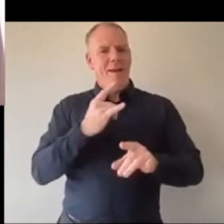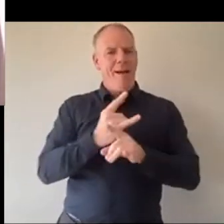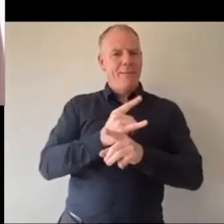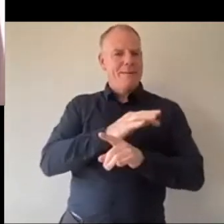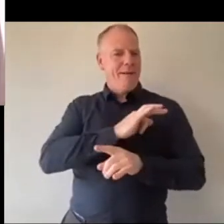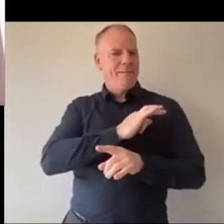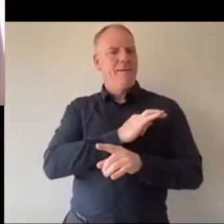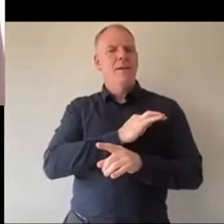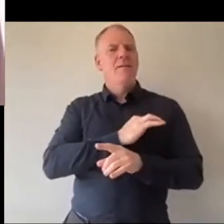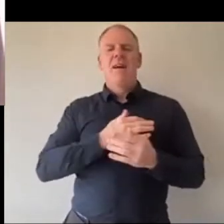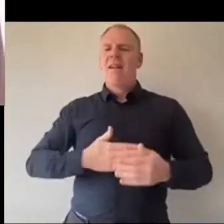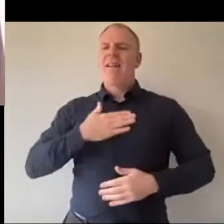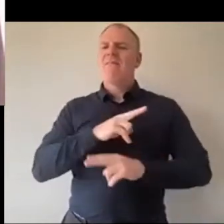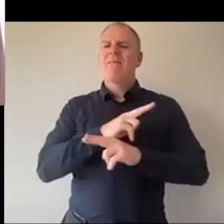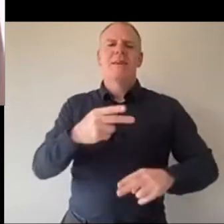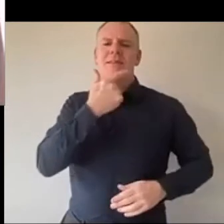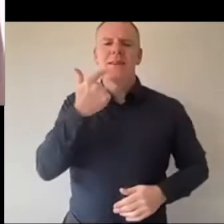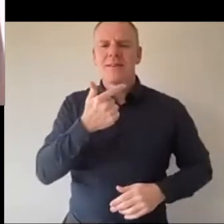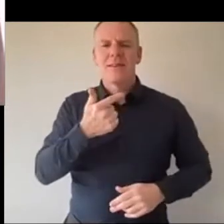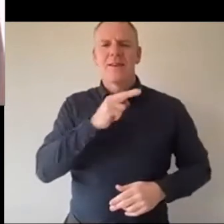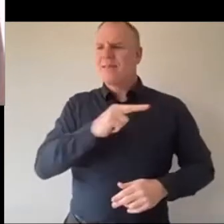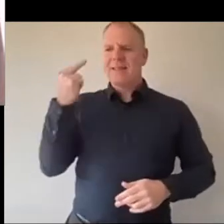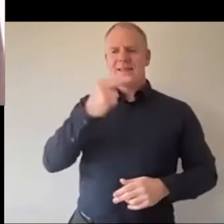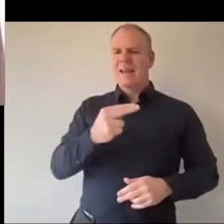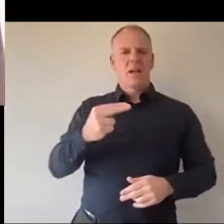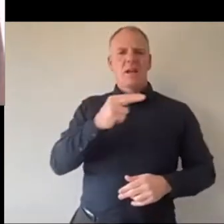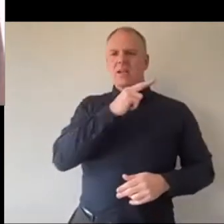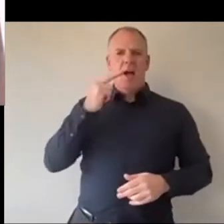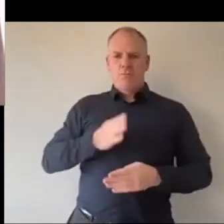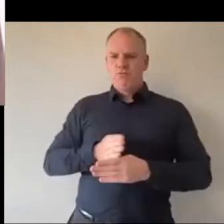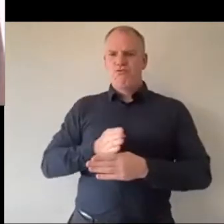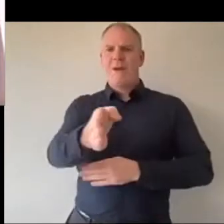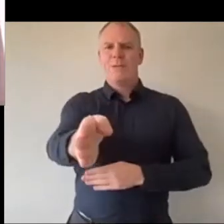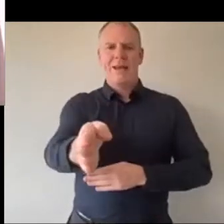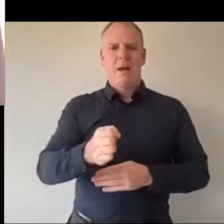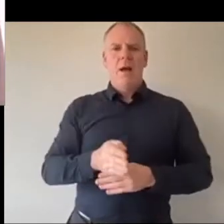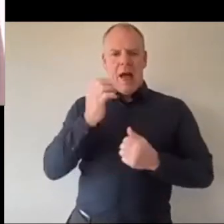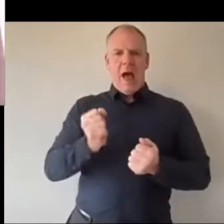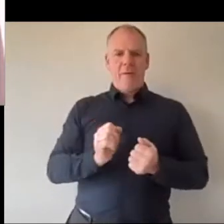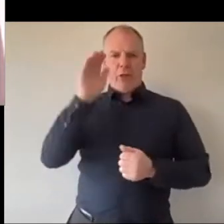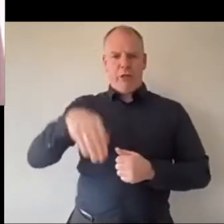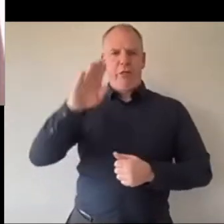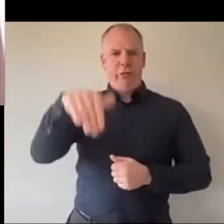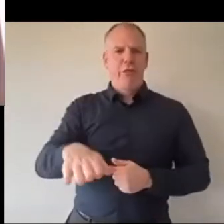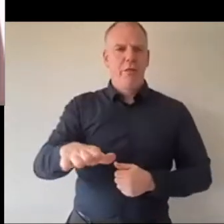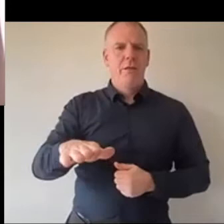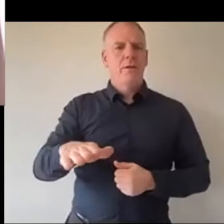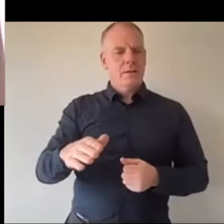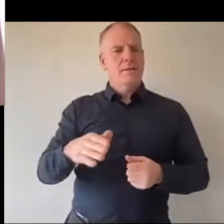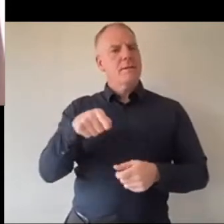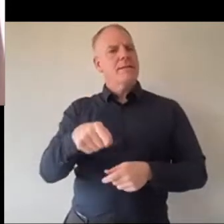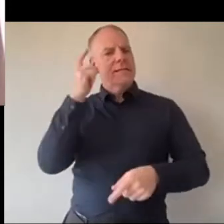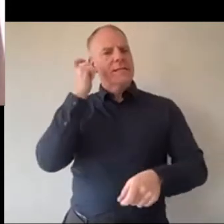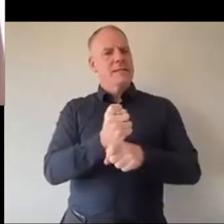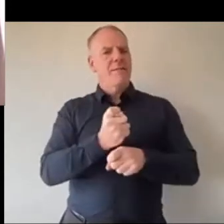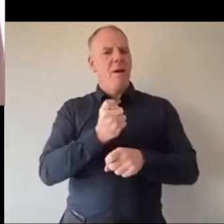easy sometimes, life isn't pretty sometimes it is not a straight line and this is probably, this is as tough as a guess for a lot of people because we've